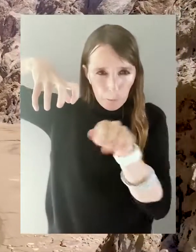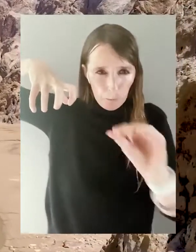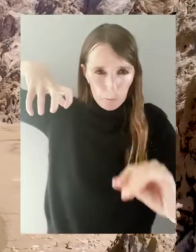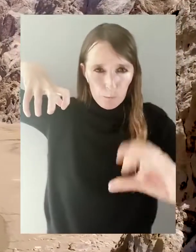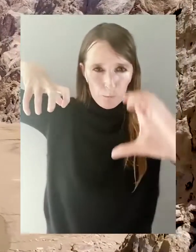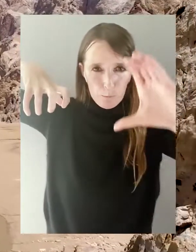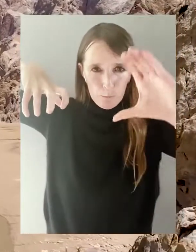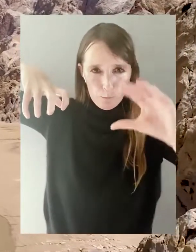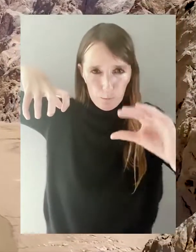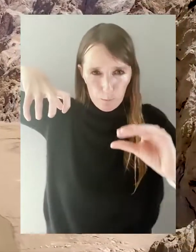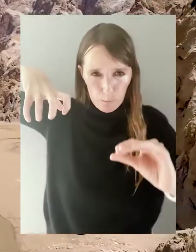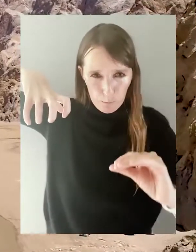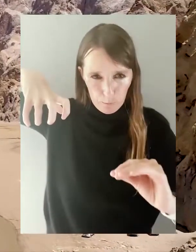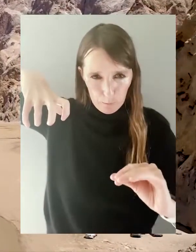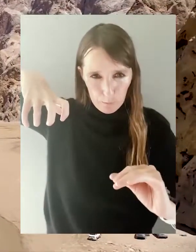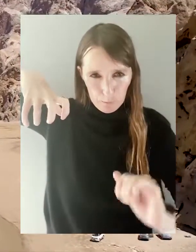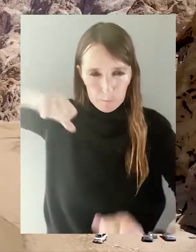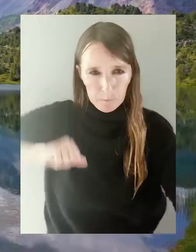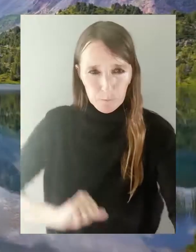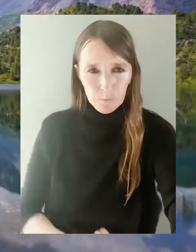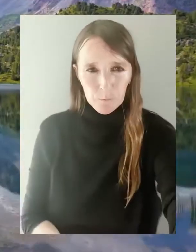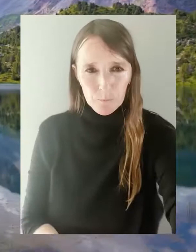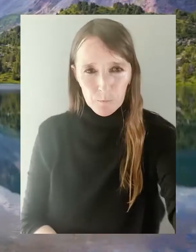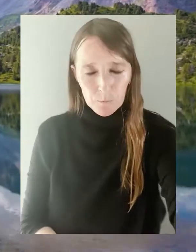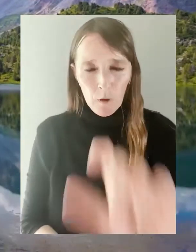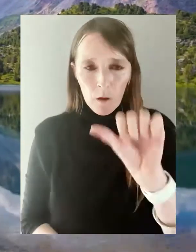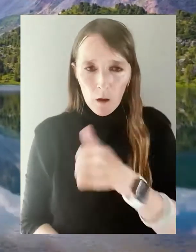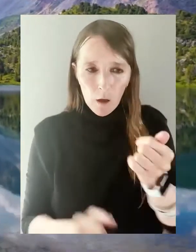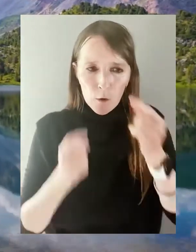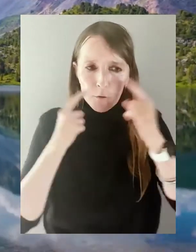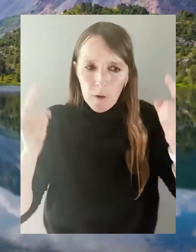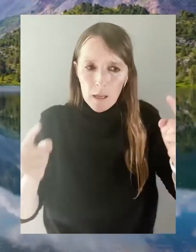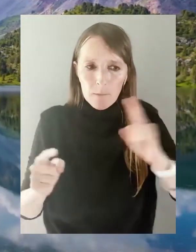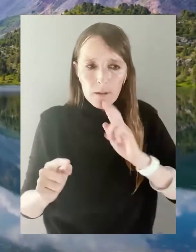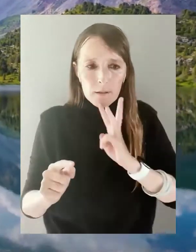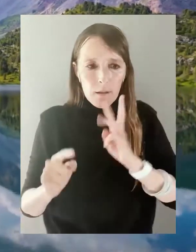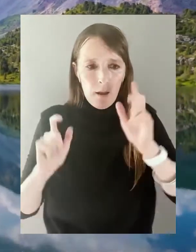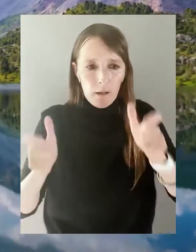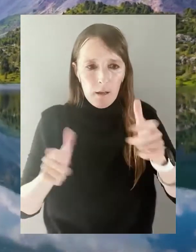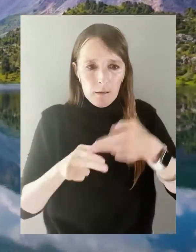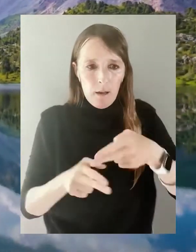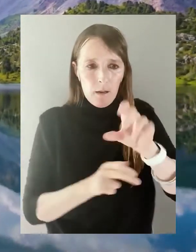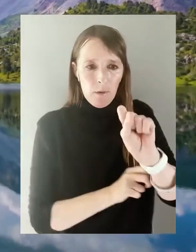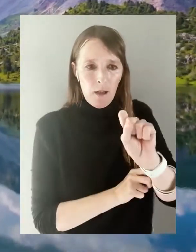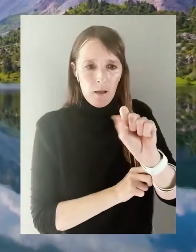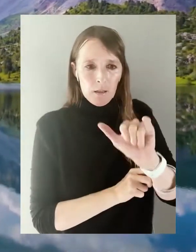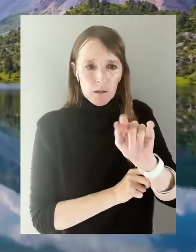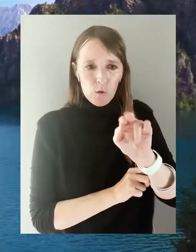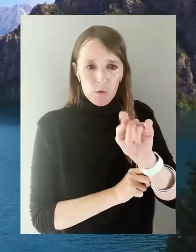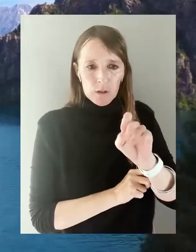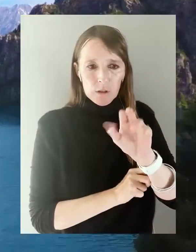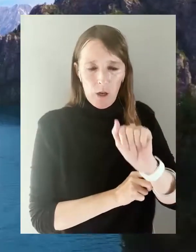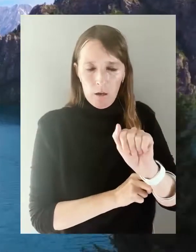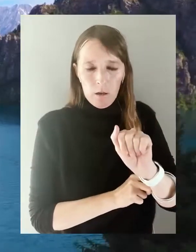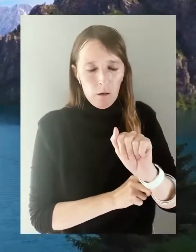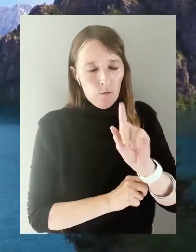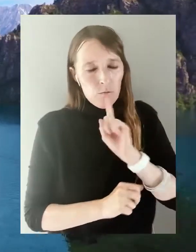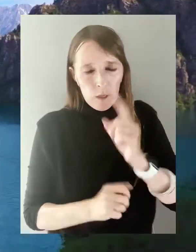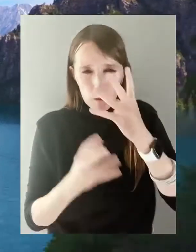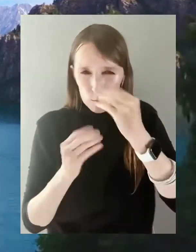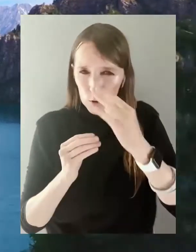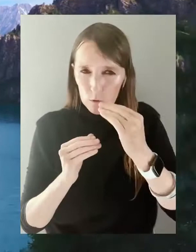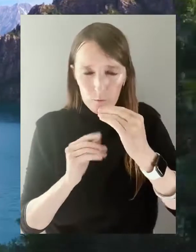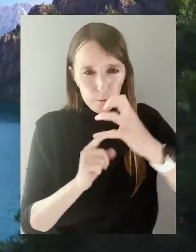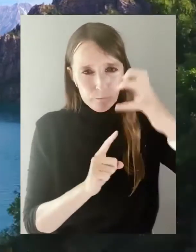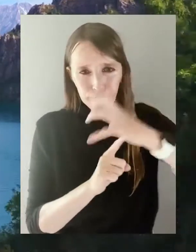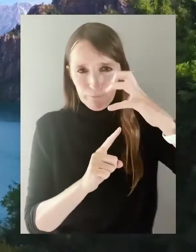by the river connected to glaciers. Another remarkable lake in Kyrgyzstan is known as Sarichilek, located in